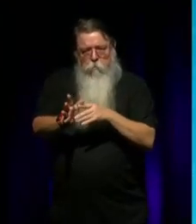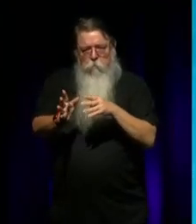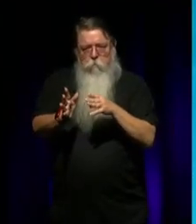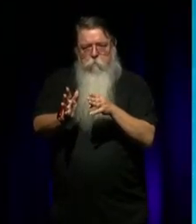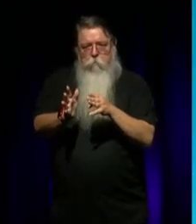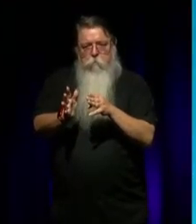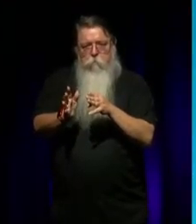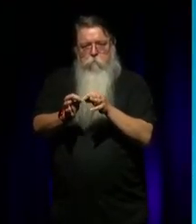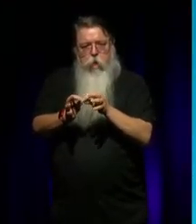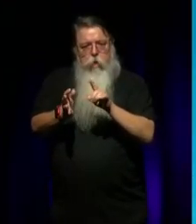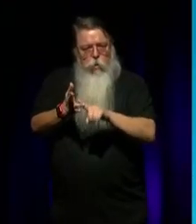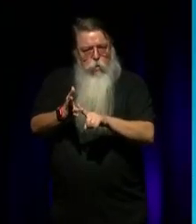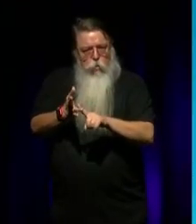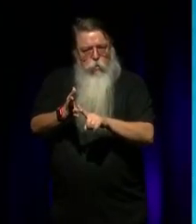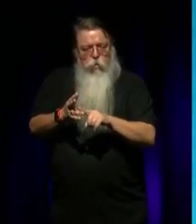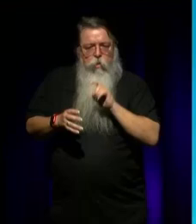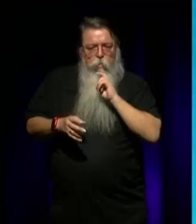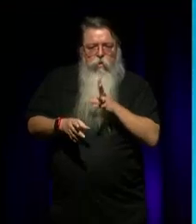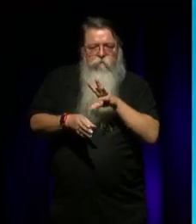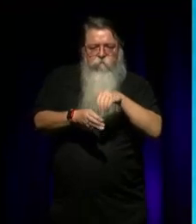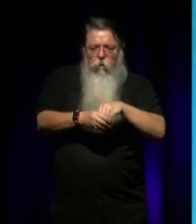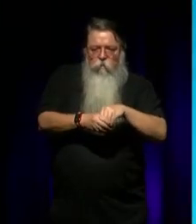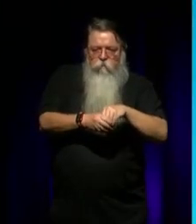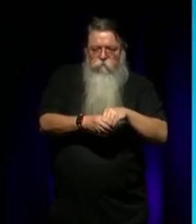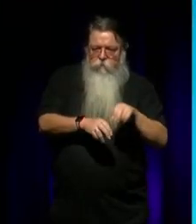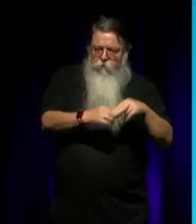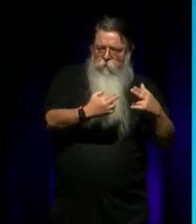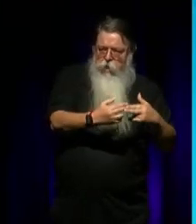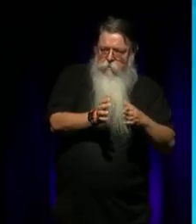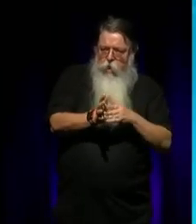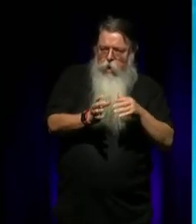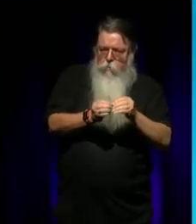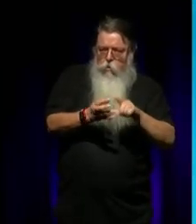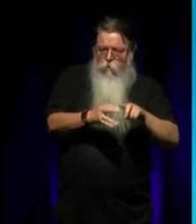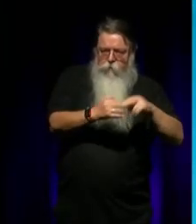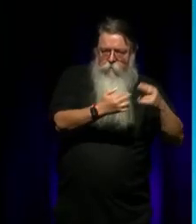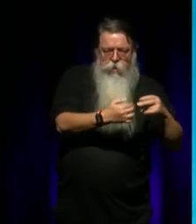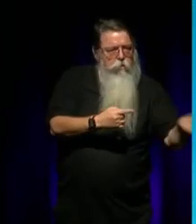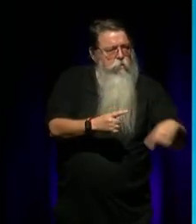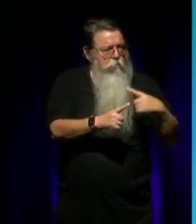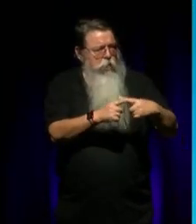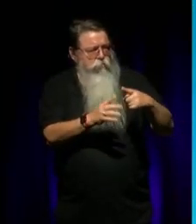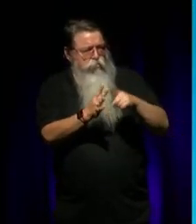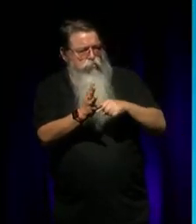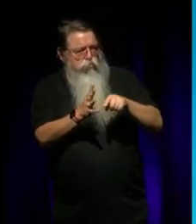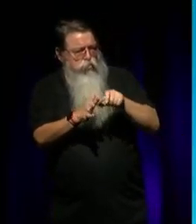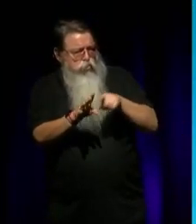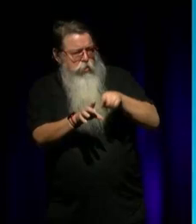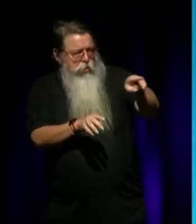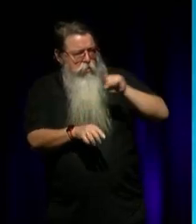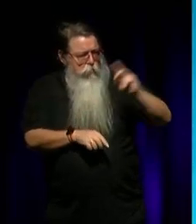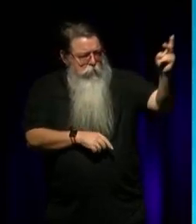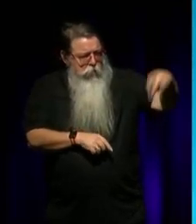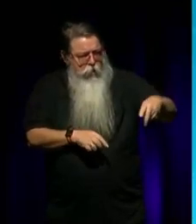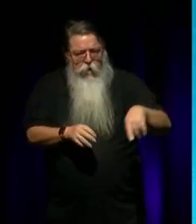Gail Mabo, as well as Queensland contributing artist Judy Watson, who's in the audience with us this evening. So Judy will be back, as well